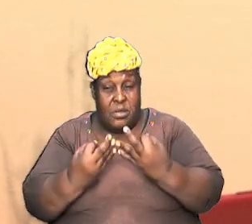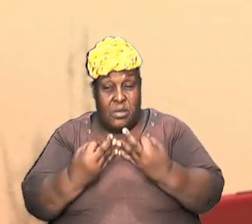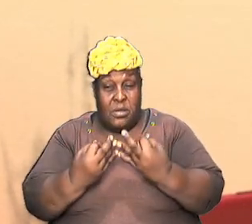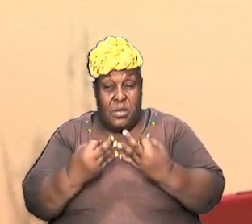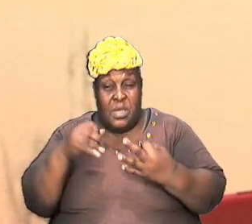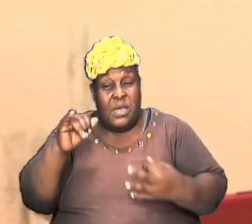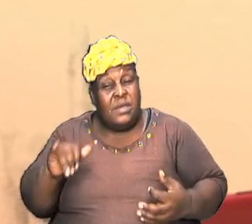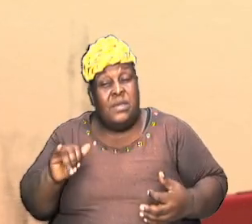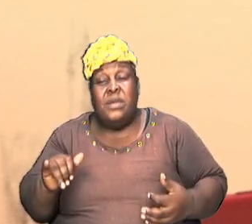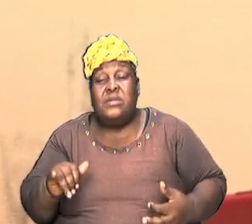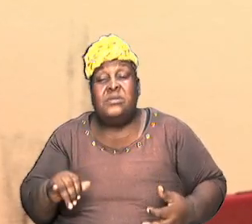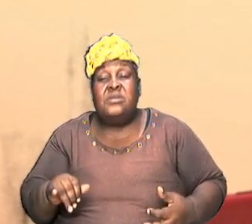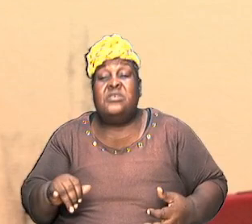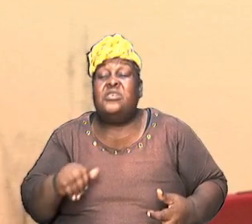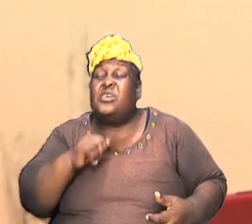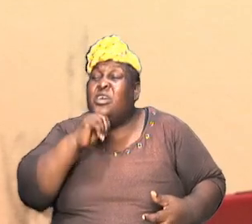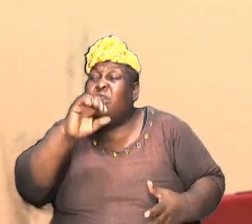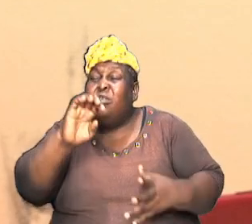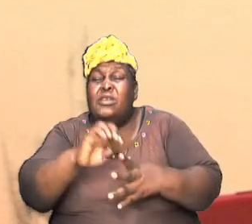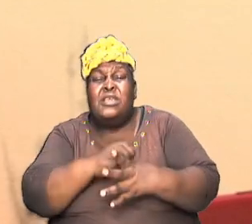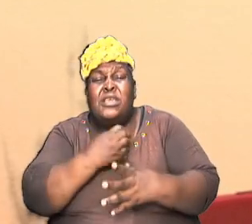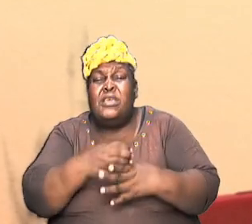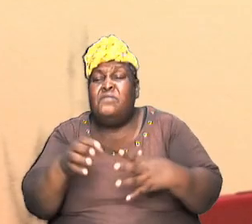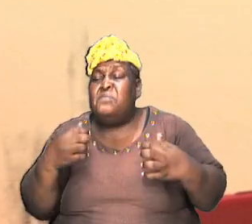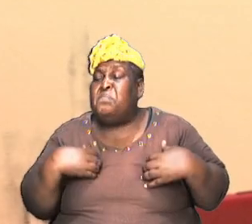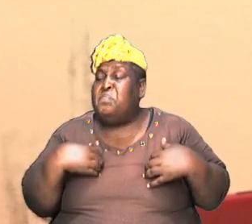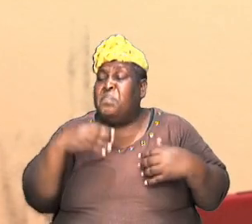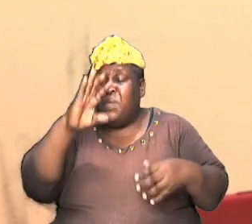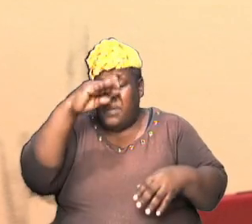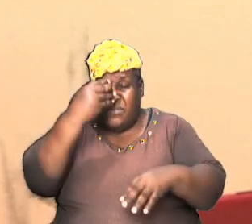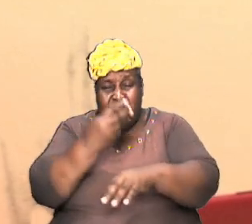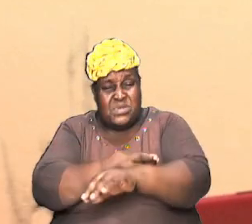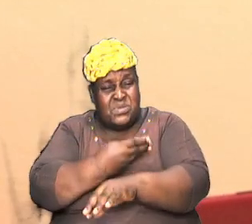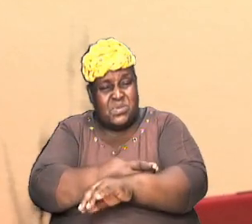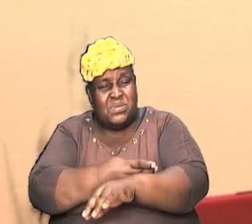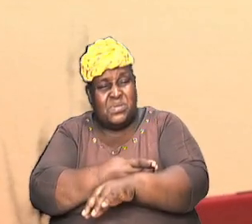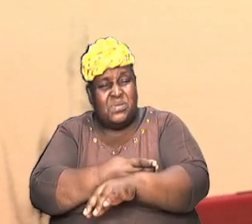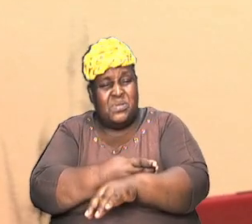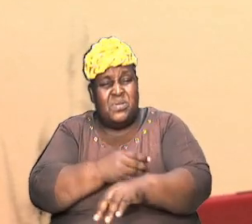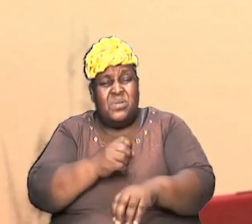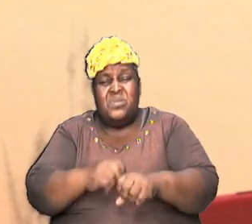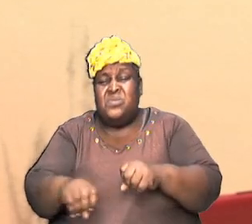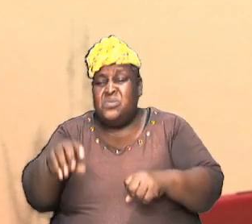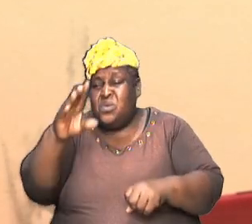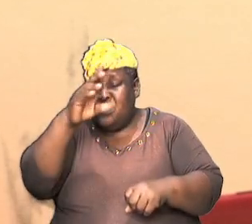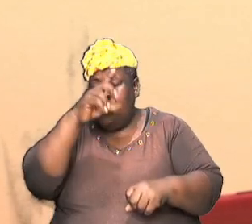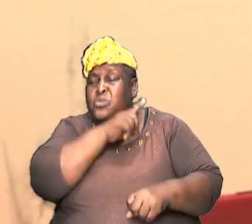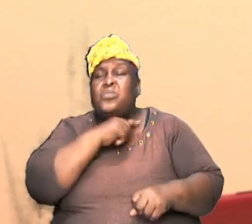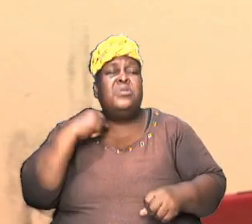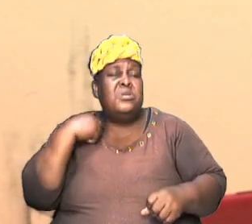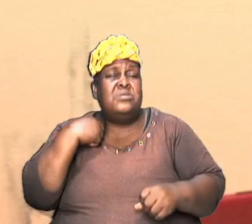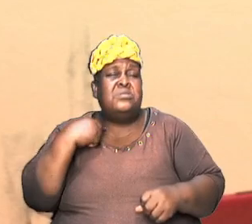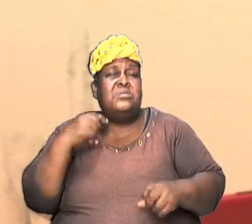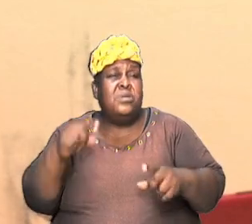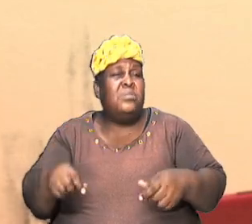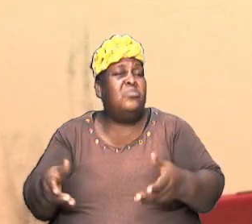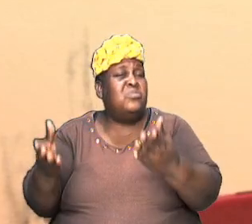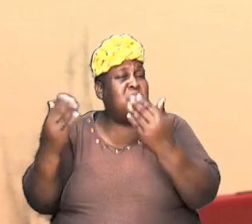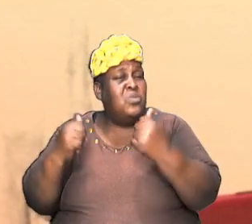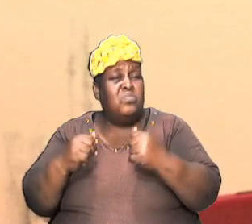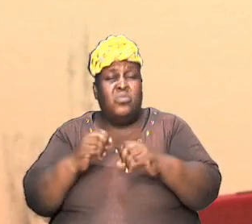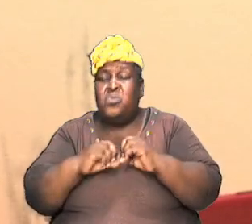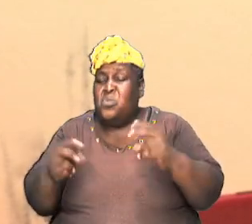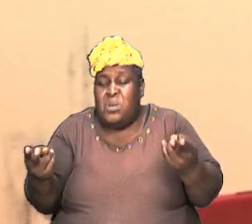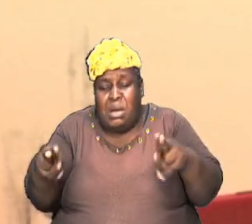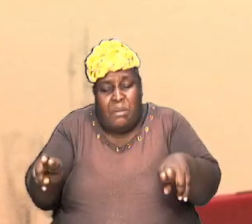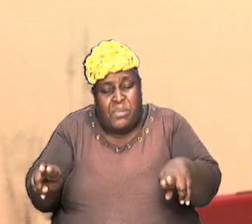he didn't even have a son so that the priesthood that was to come it couldn't